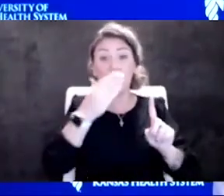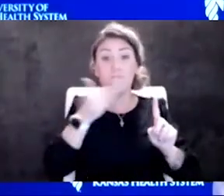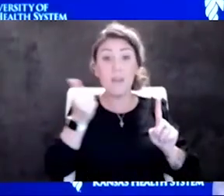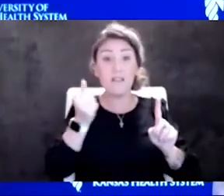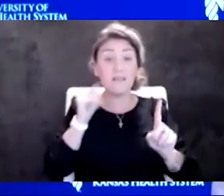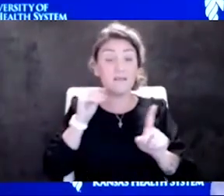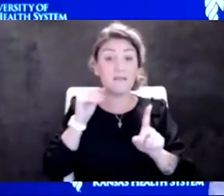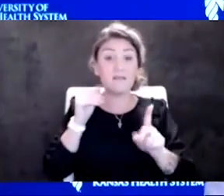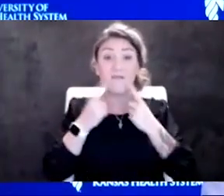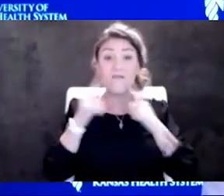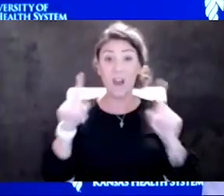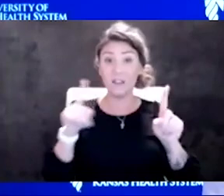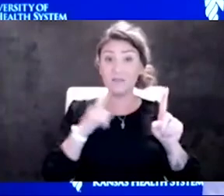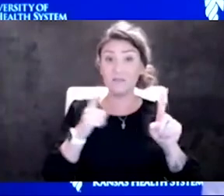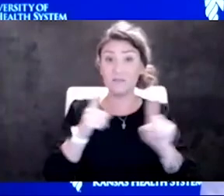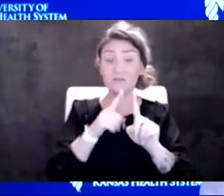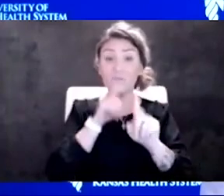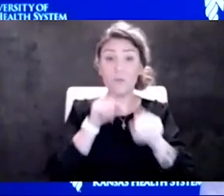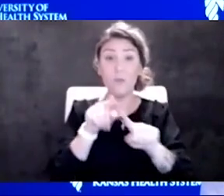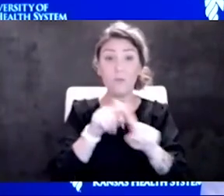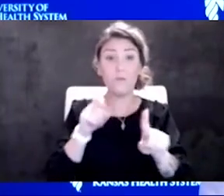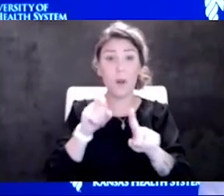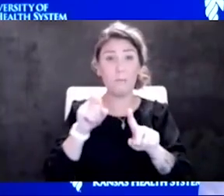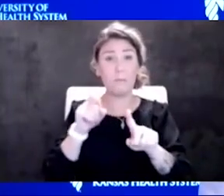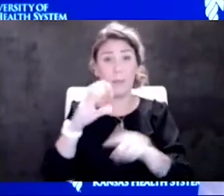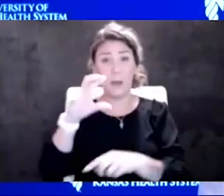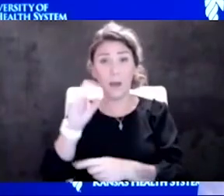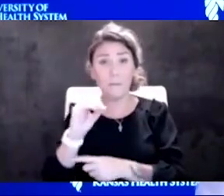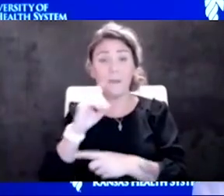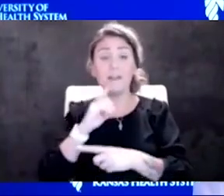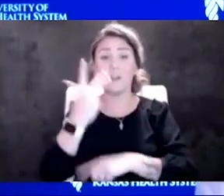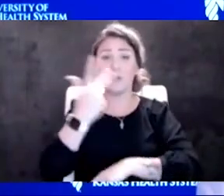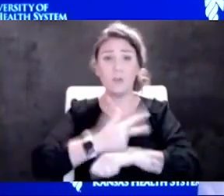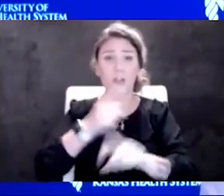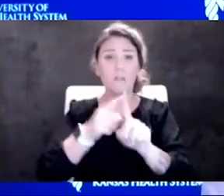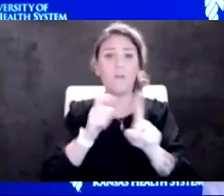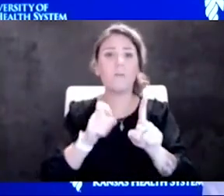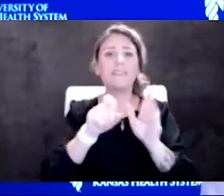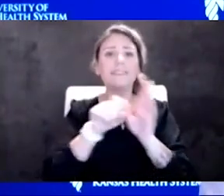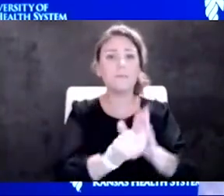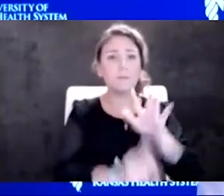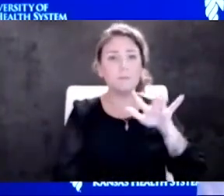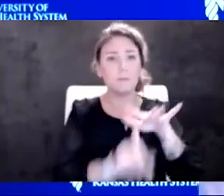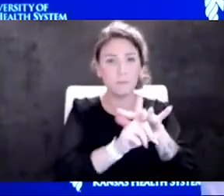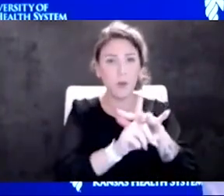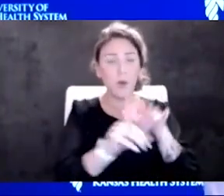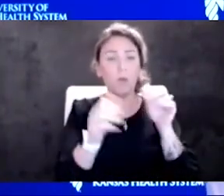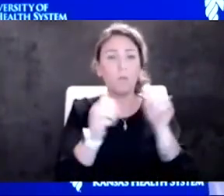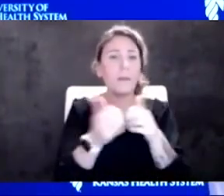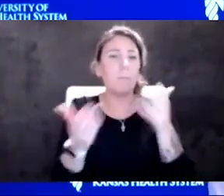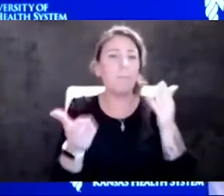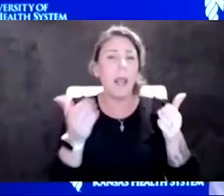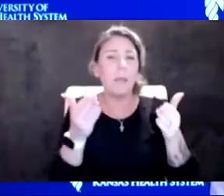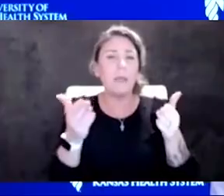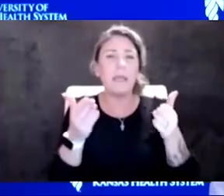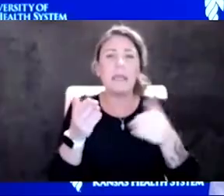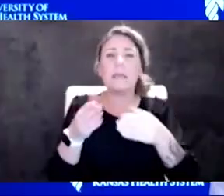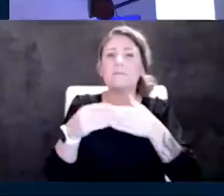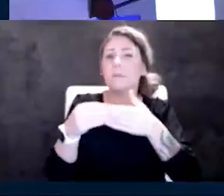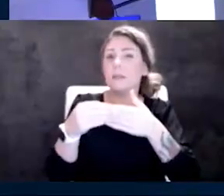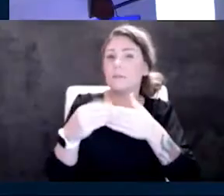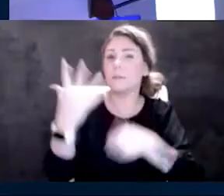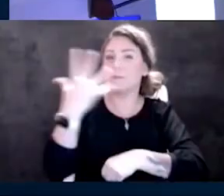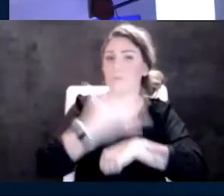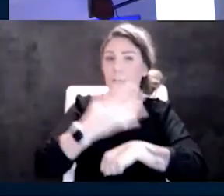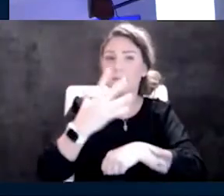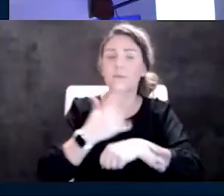reported by the company was that it's three days from symptom onset, with maybe that window going to five days. Yeah, they pushed out more data, but